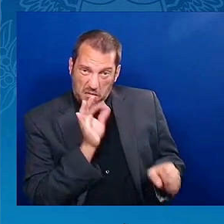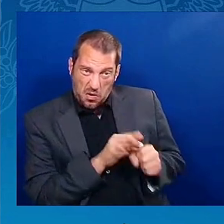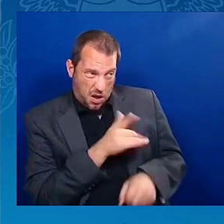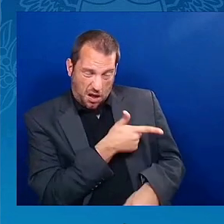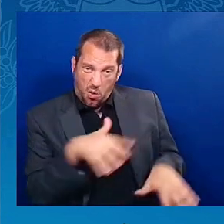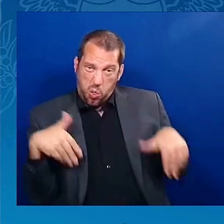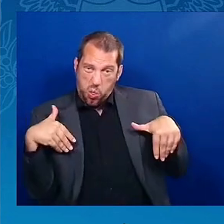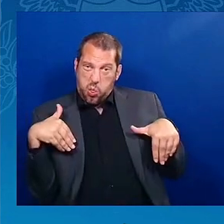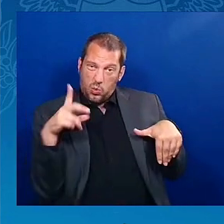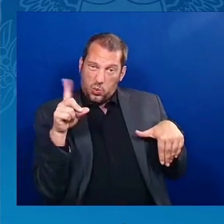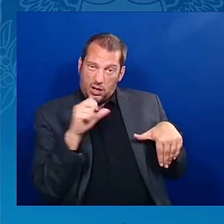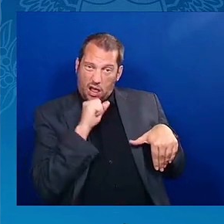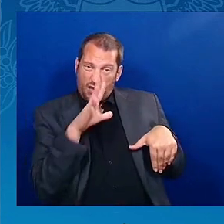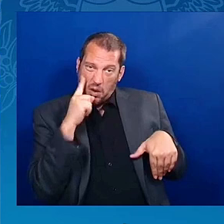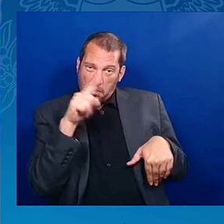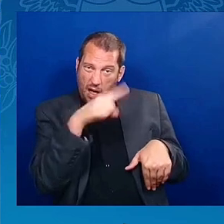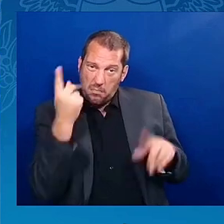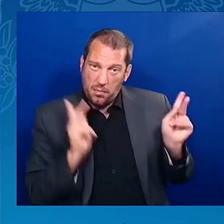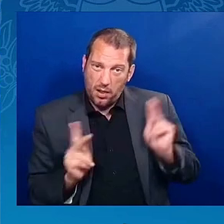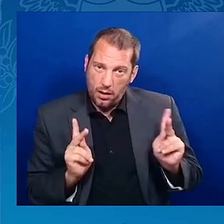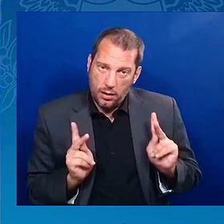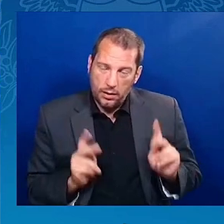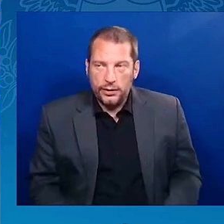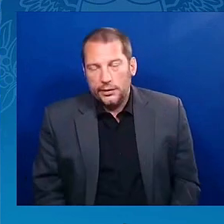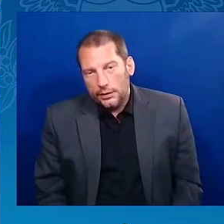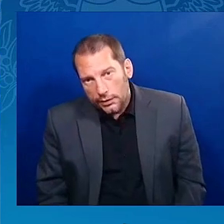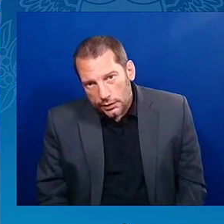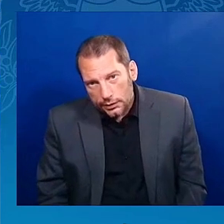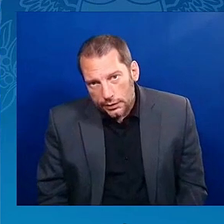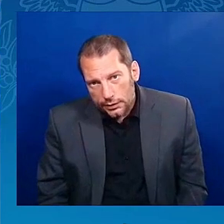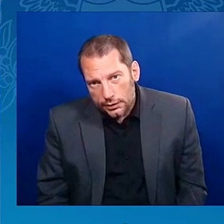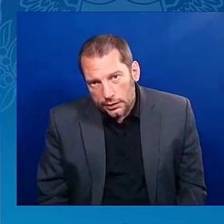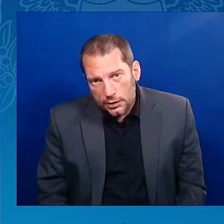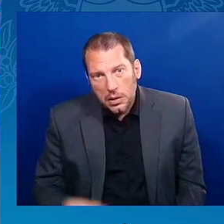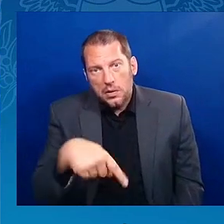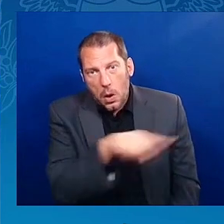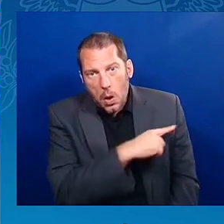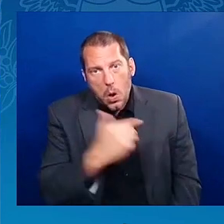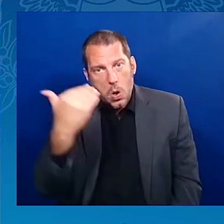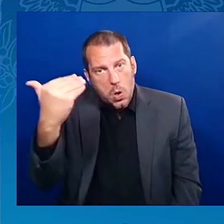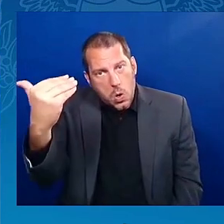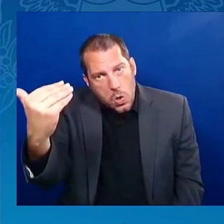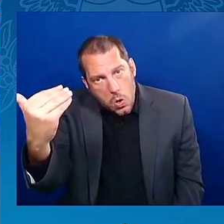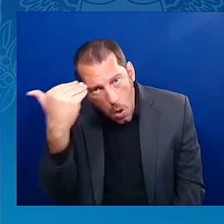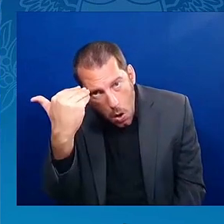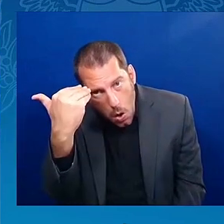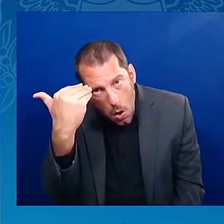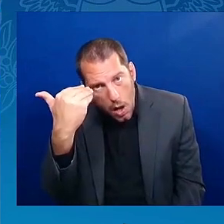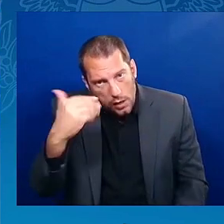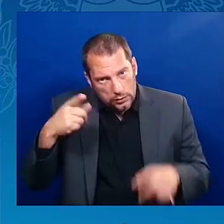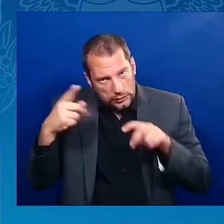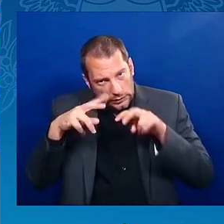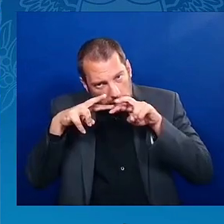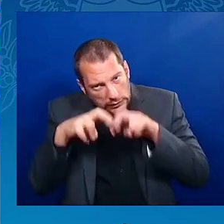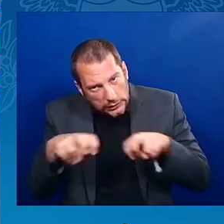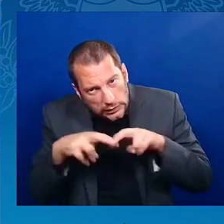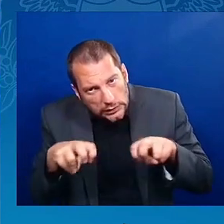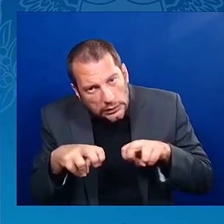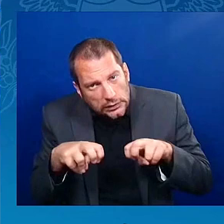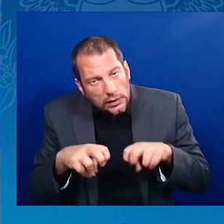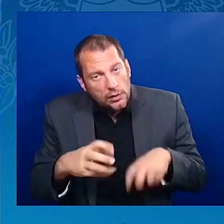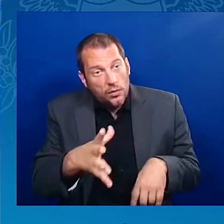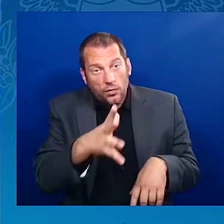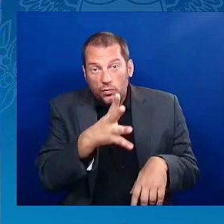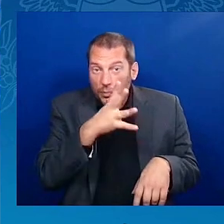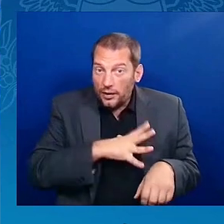know how many women vote, how many, they know the age you are when you vote. If we don't vote, how are we going to ask for something next time?